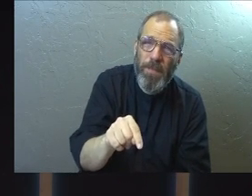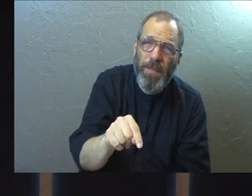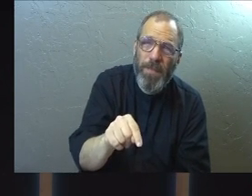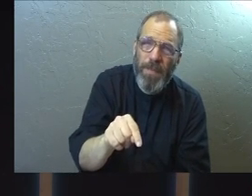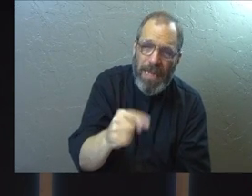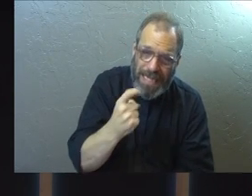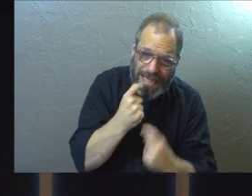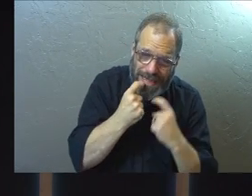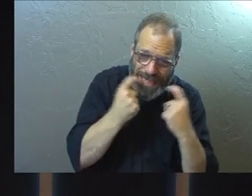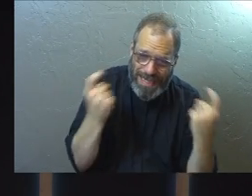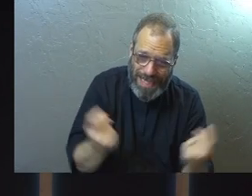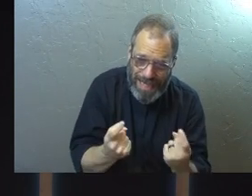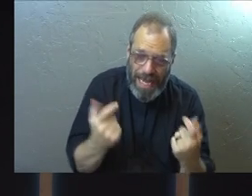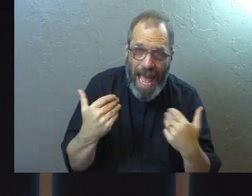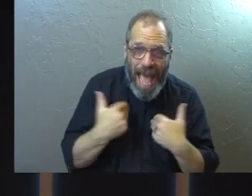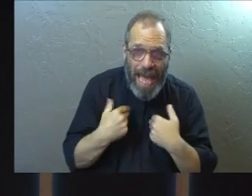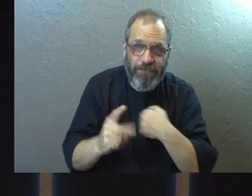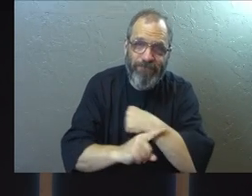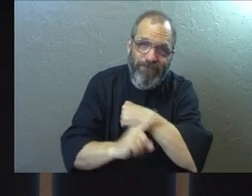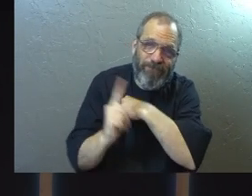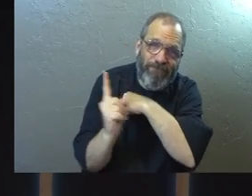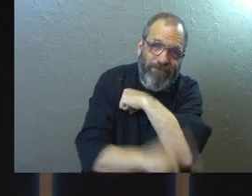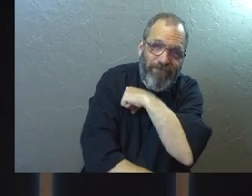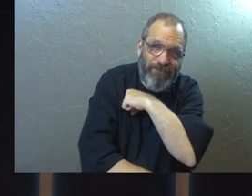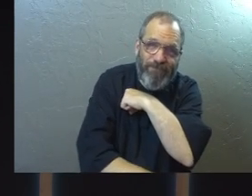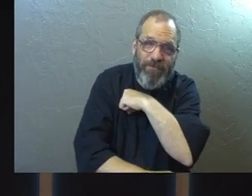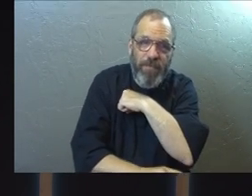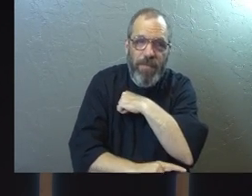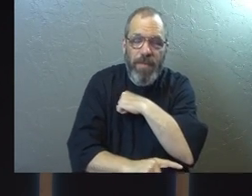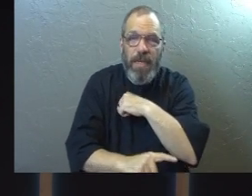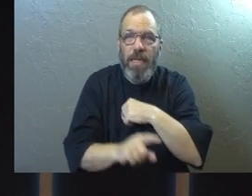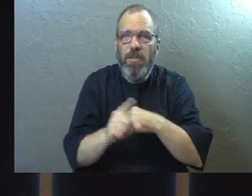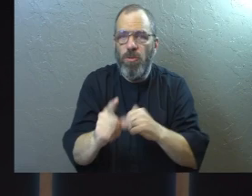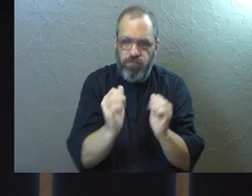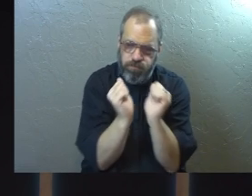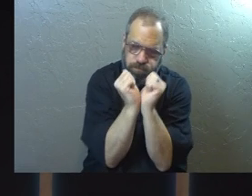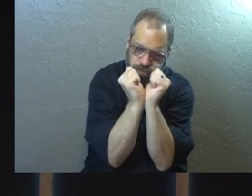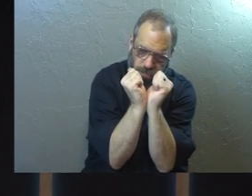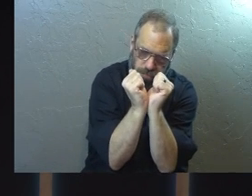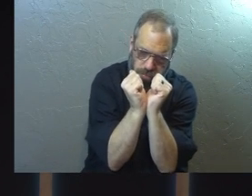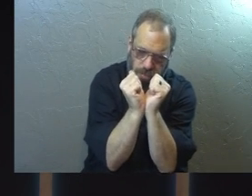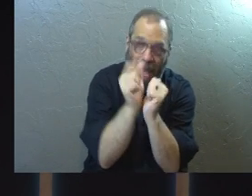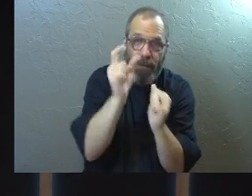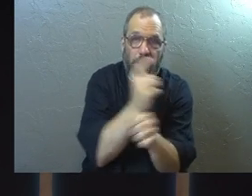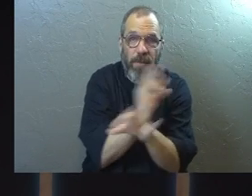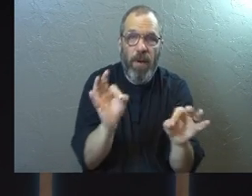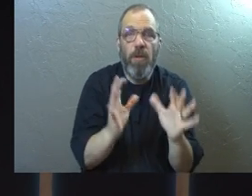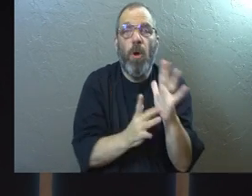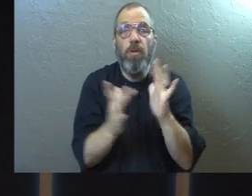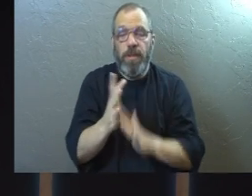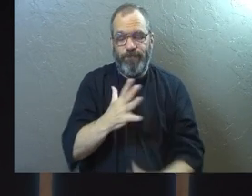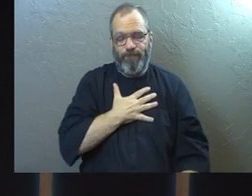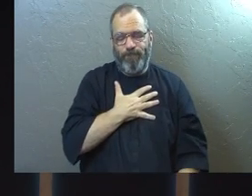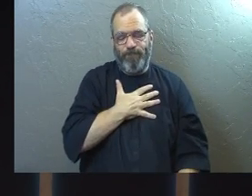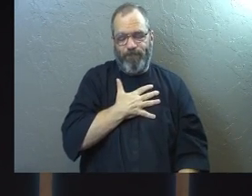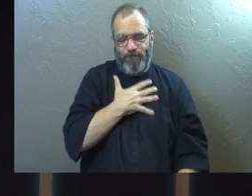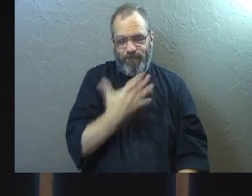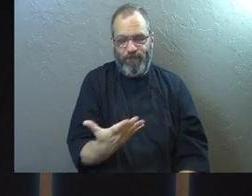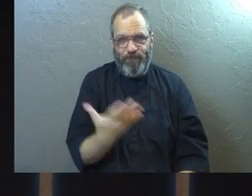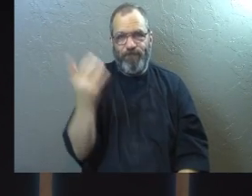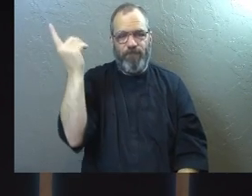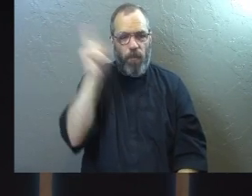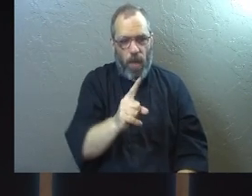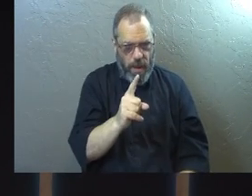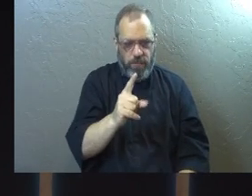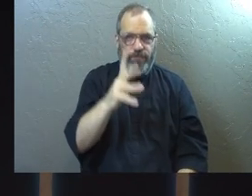Saying sin has consequences, and you are bound up, and you've got to be set free. And so Jesus voluntarily walked